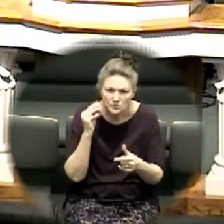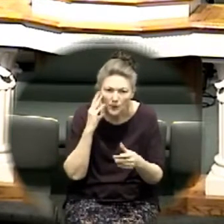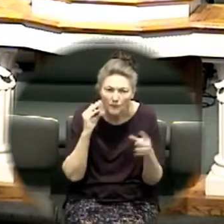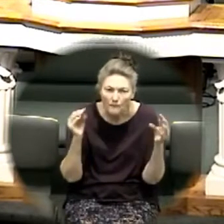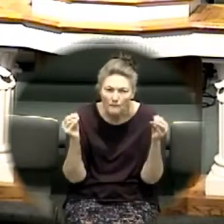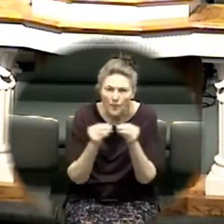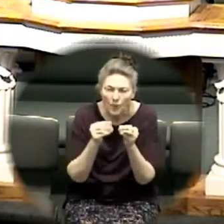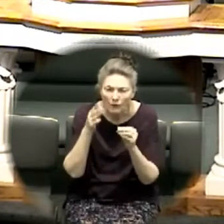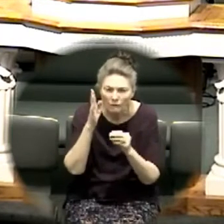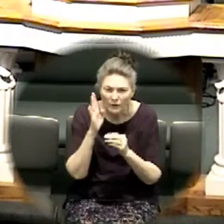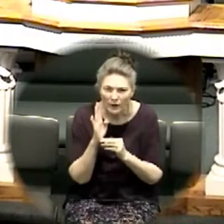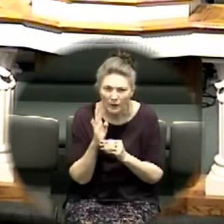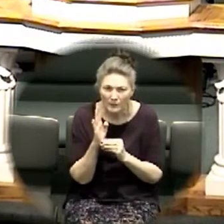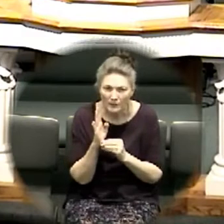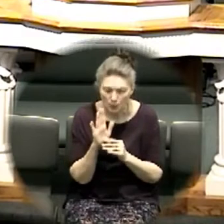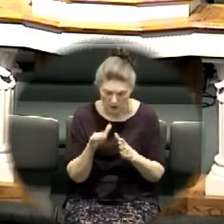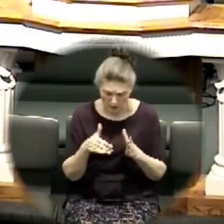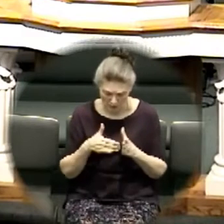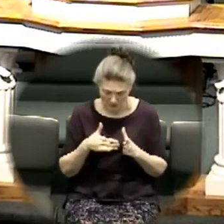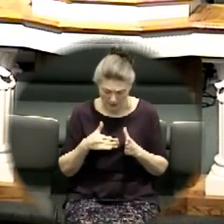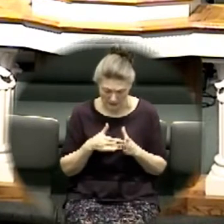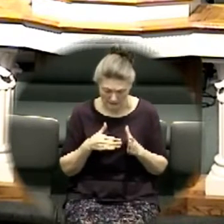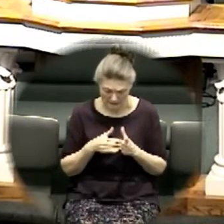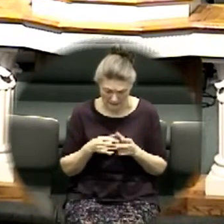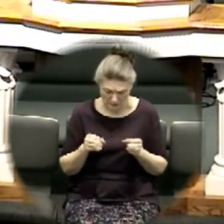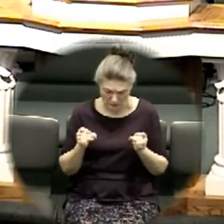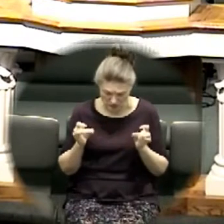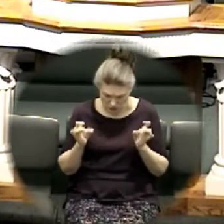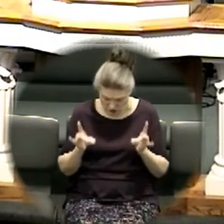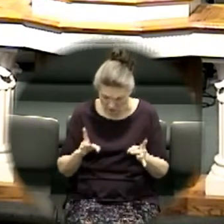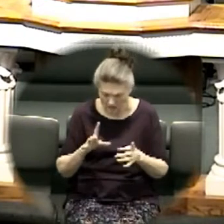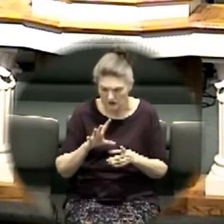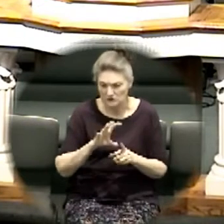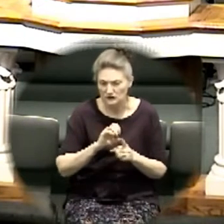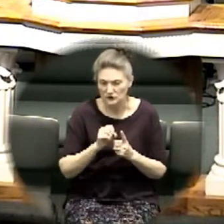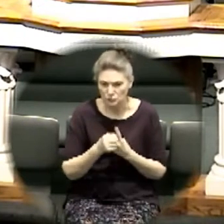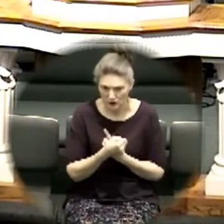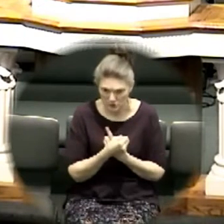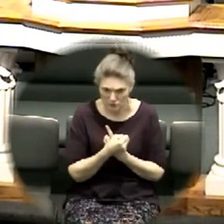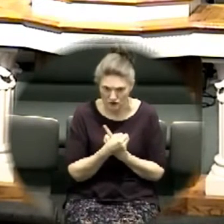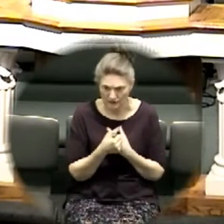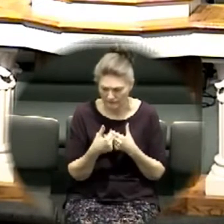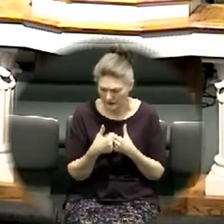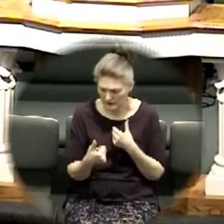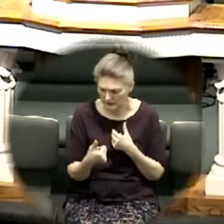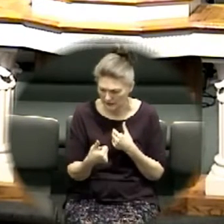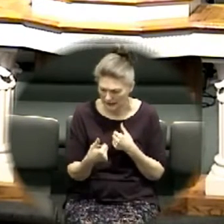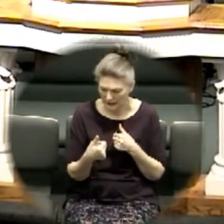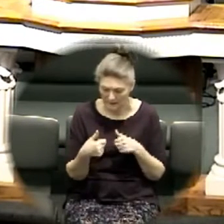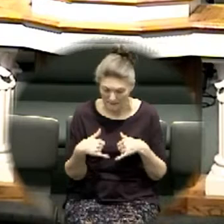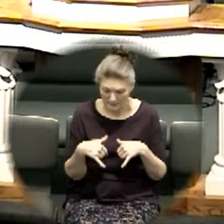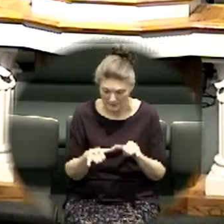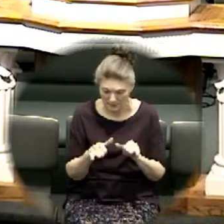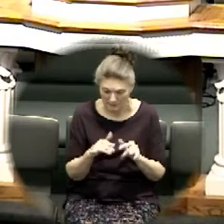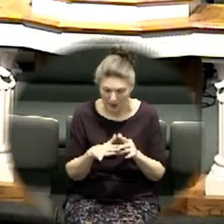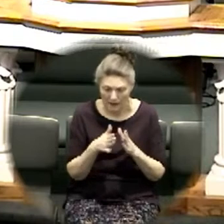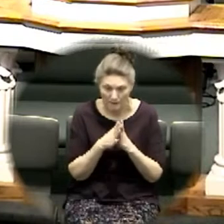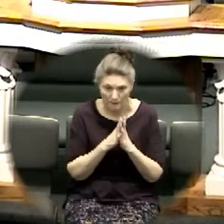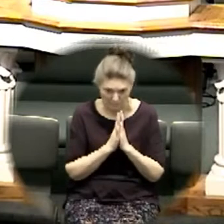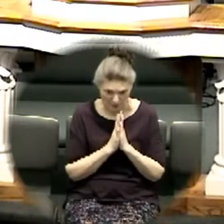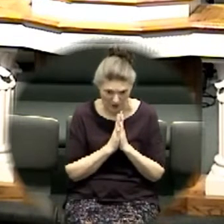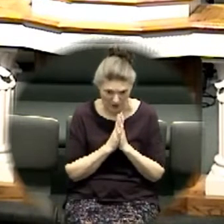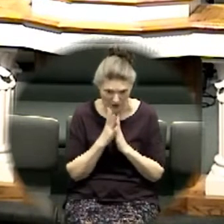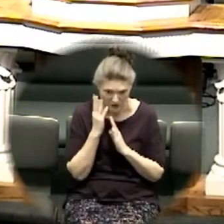God we're in the middle of this calamity and yet my prayer life has never been better my